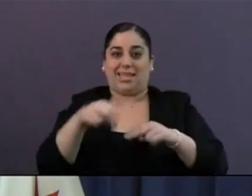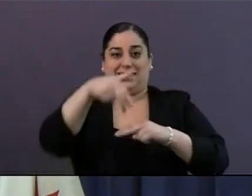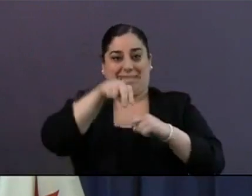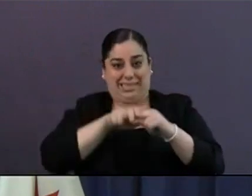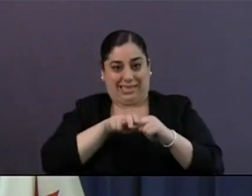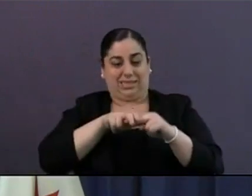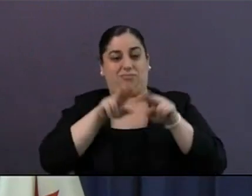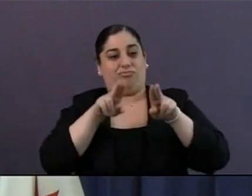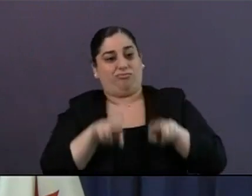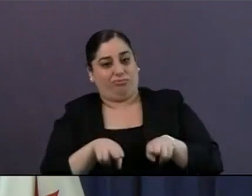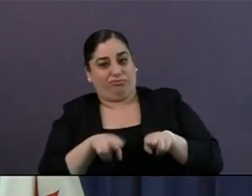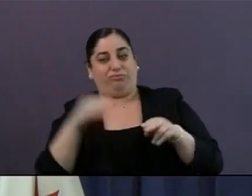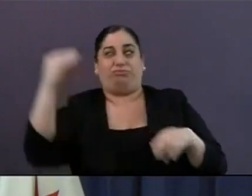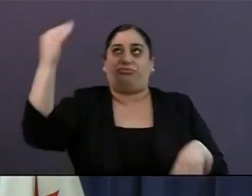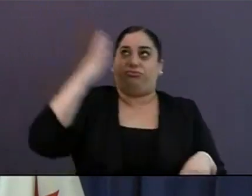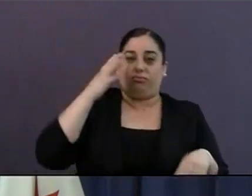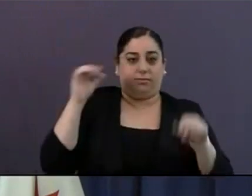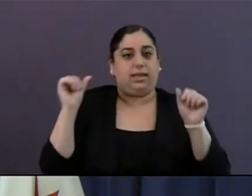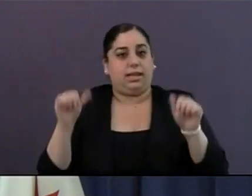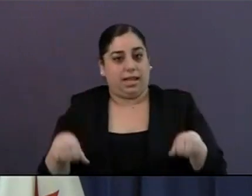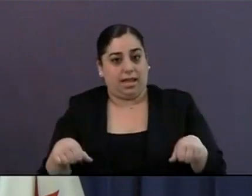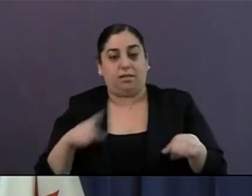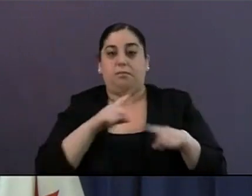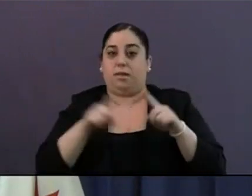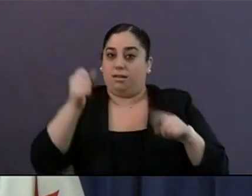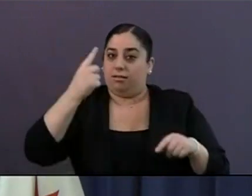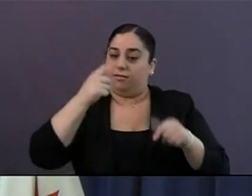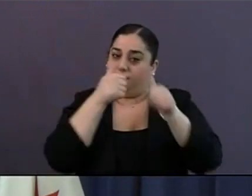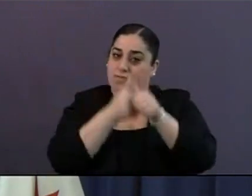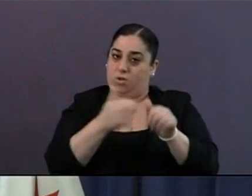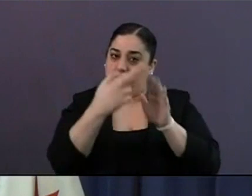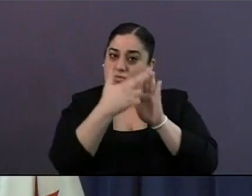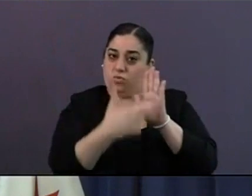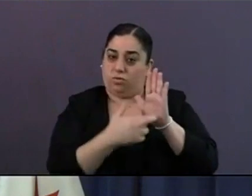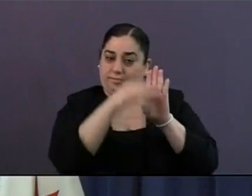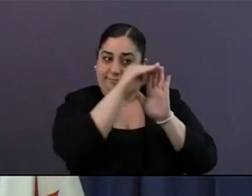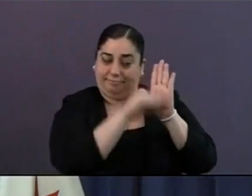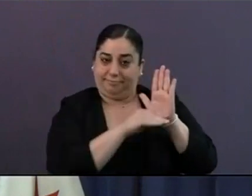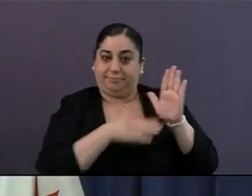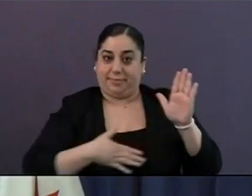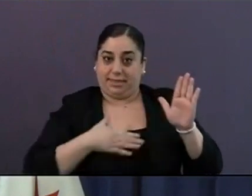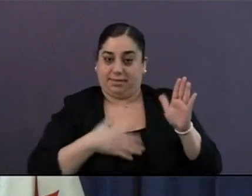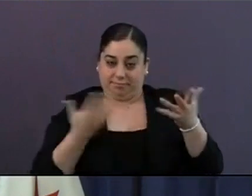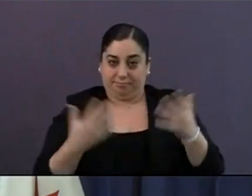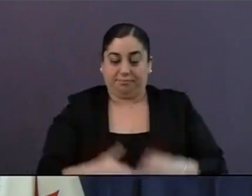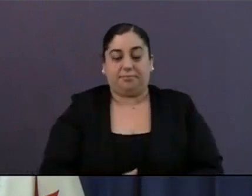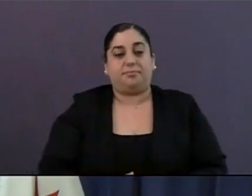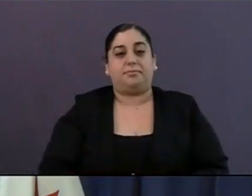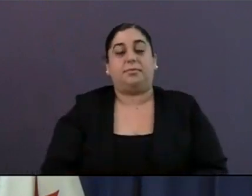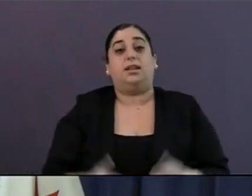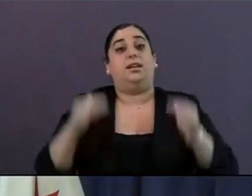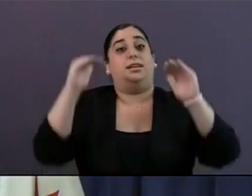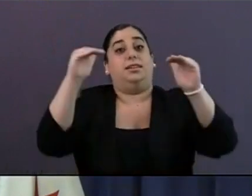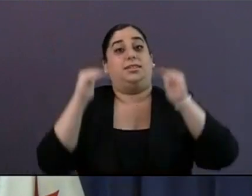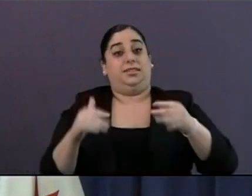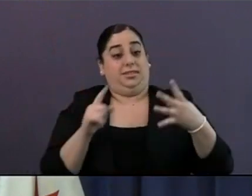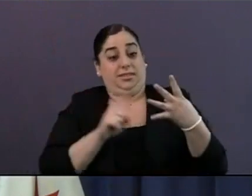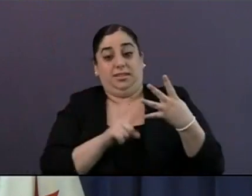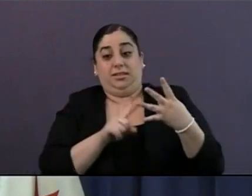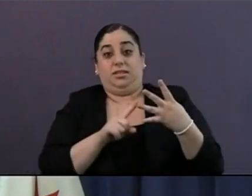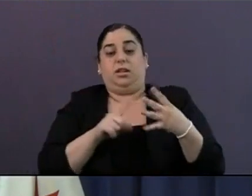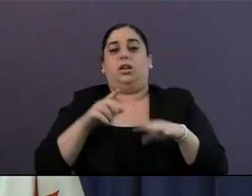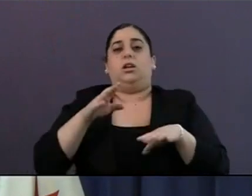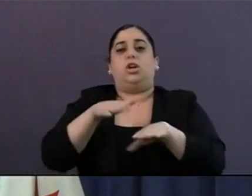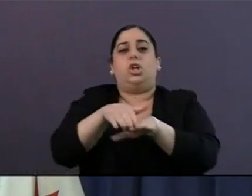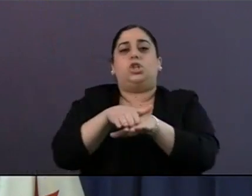Let's keep it up. Topic number three today, the successful Slow Streets Initiative. Just a few weeks ago